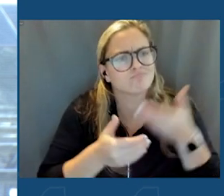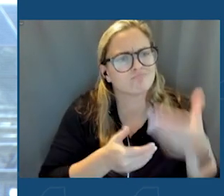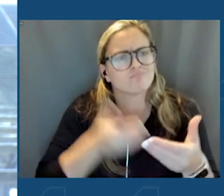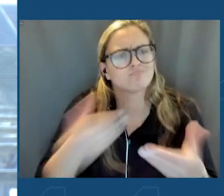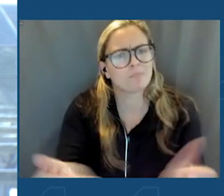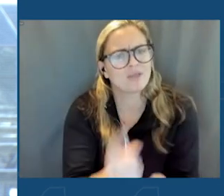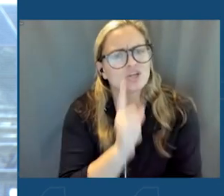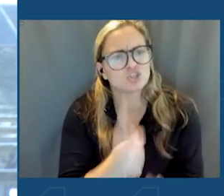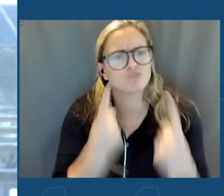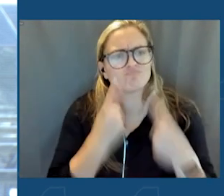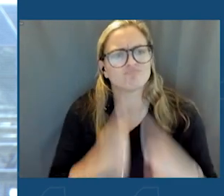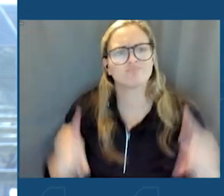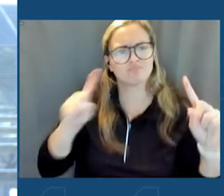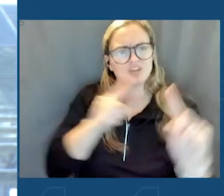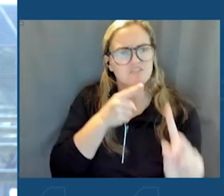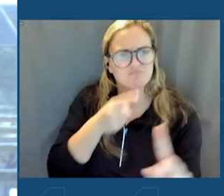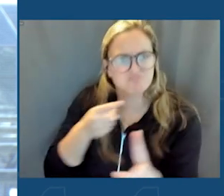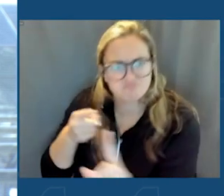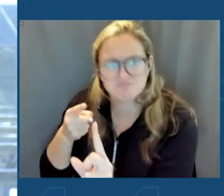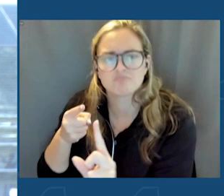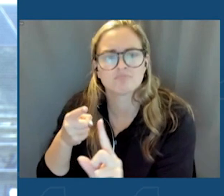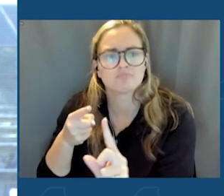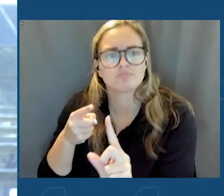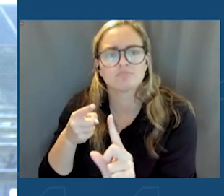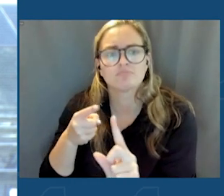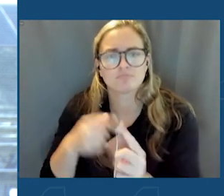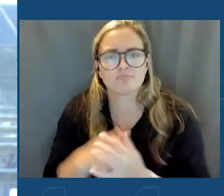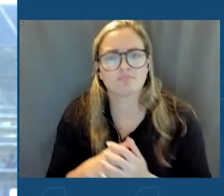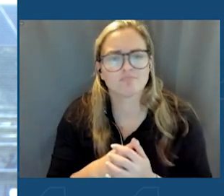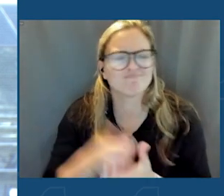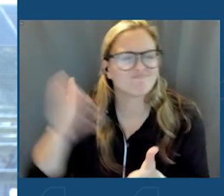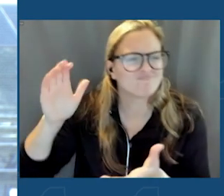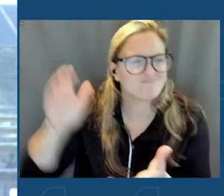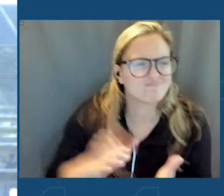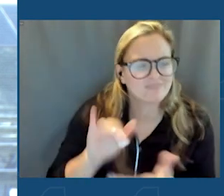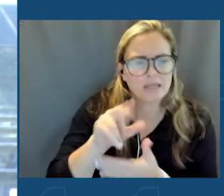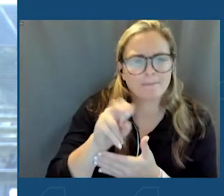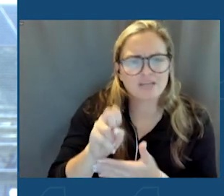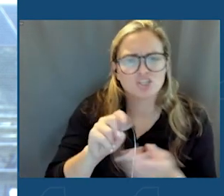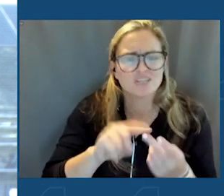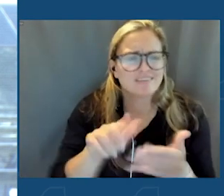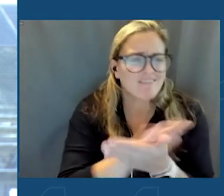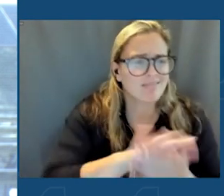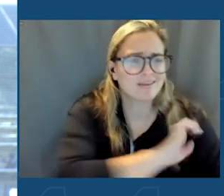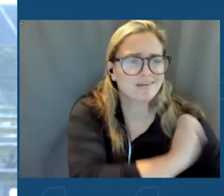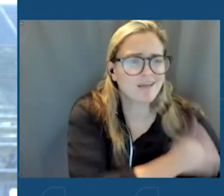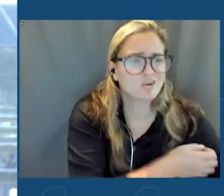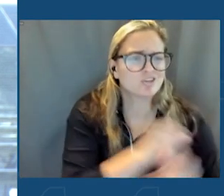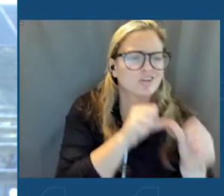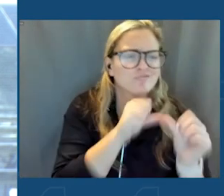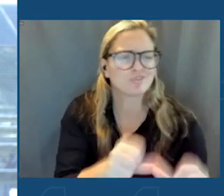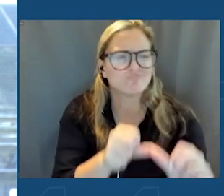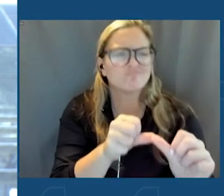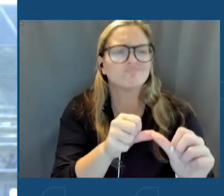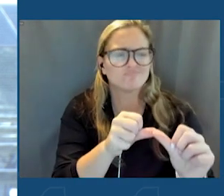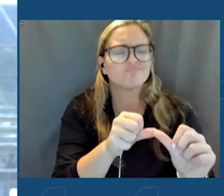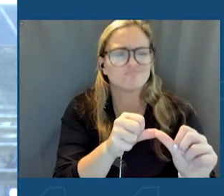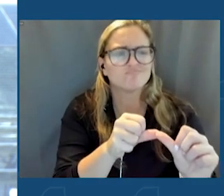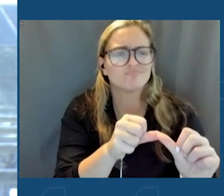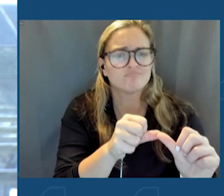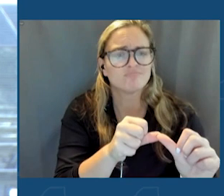climate goals. Driving down emissions, deploying clean energy, and increasing resilience to the impacts of climate change.